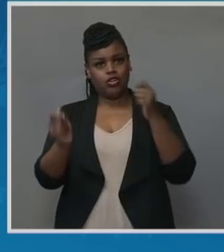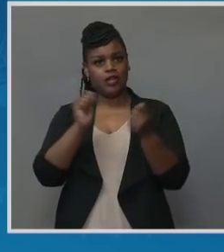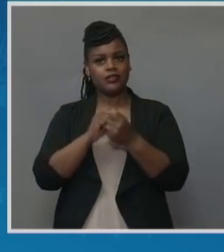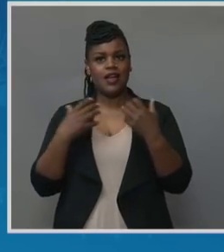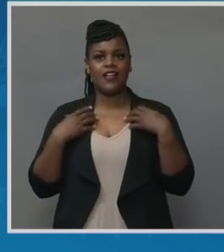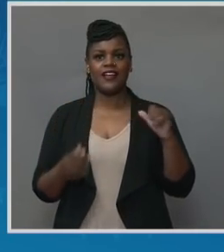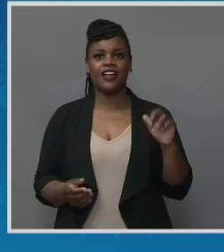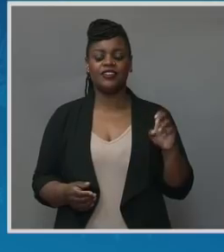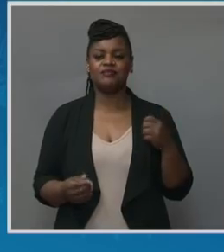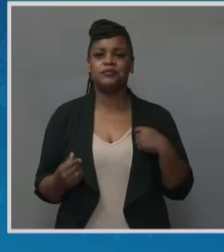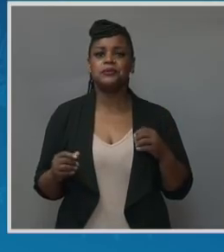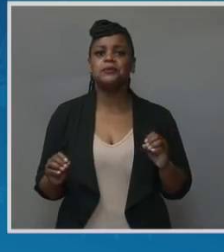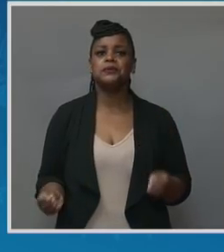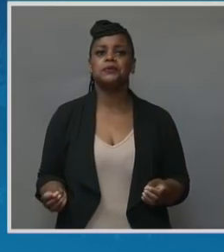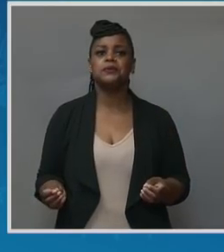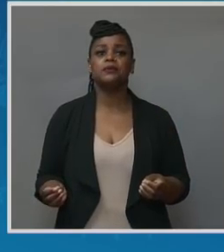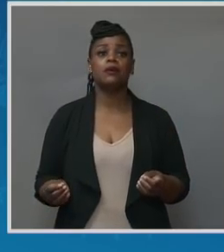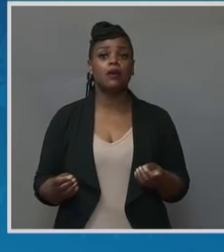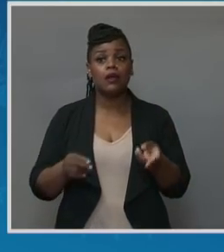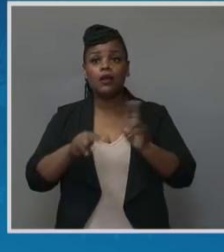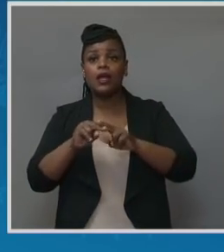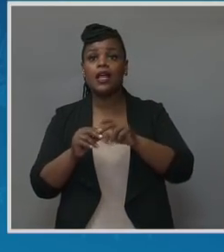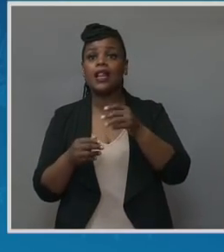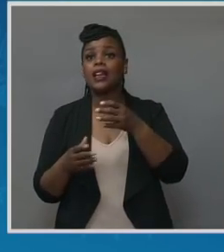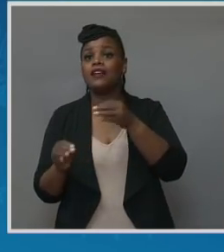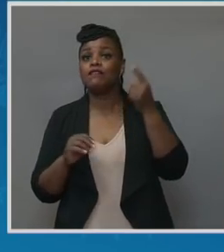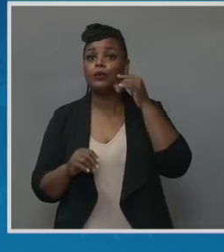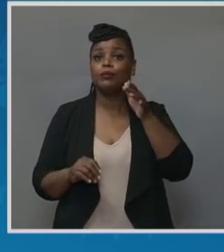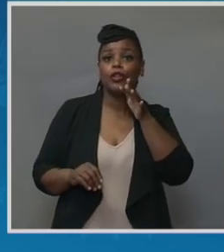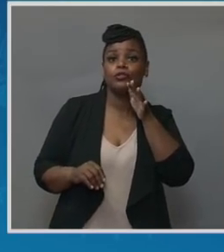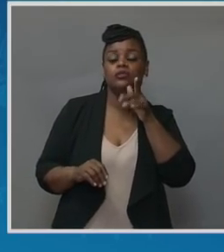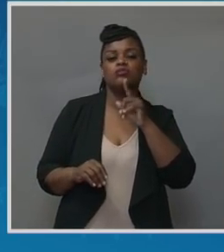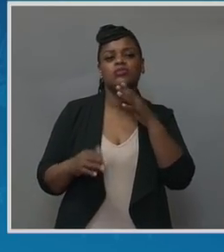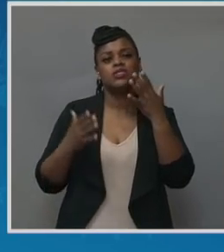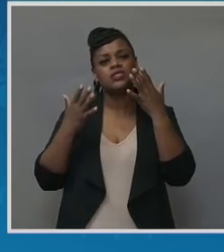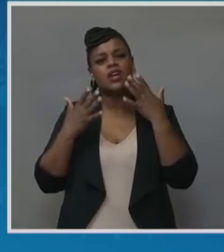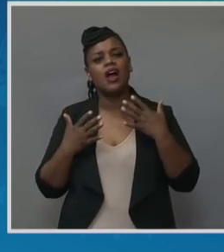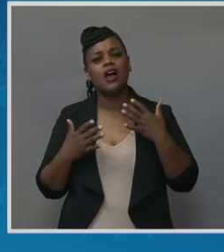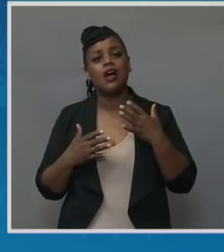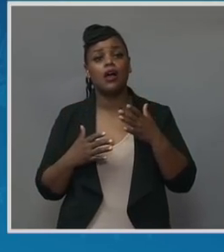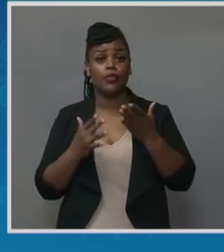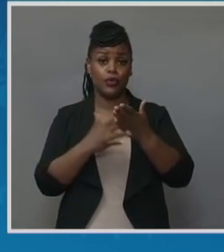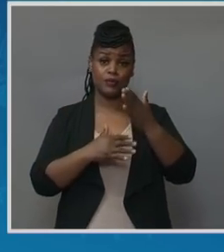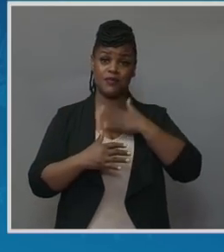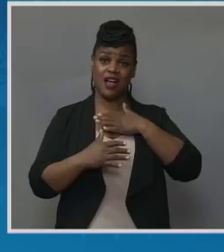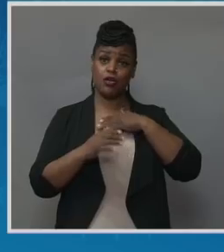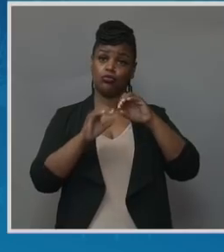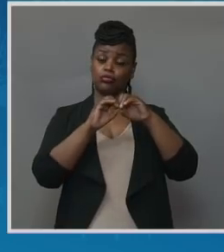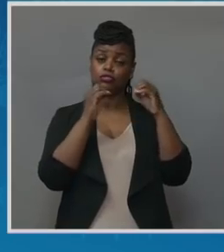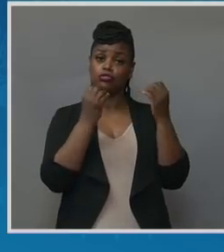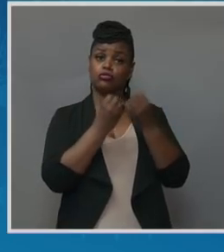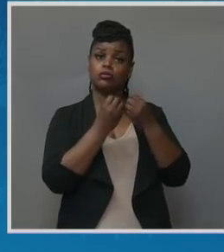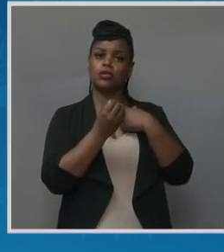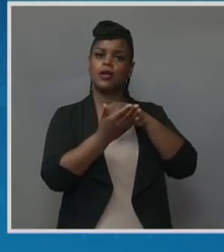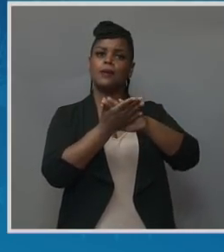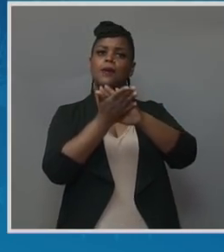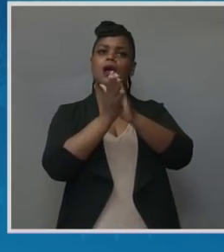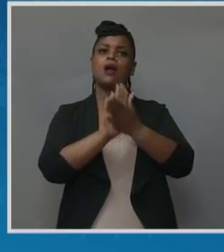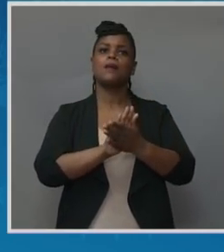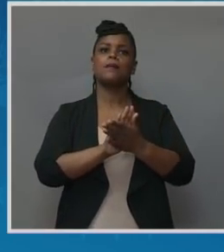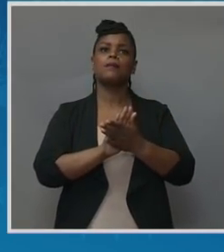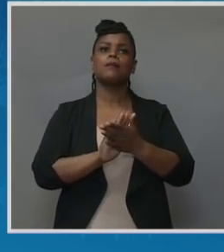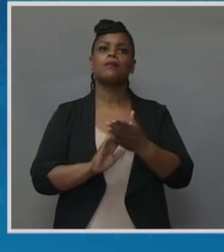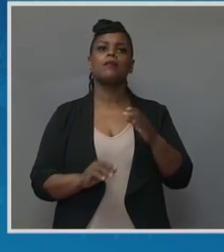bereavement leave or allow free counseling. But through my organization and becoming a bereavement doula, I've had the ability